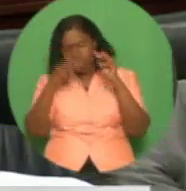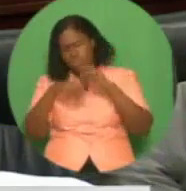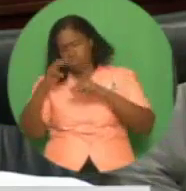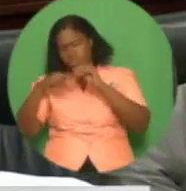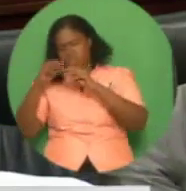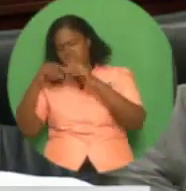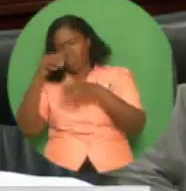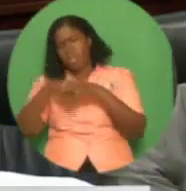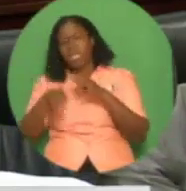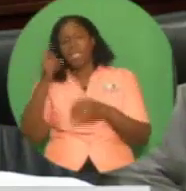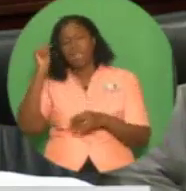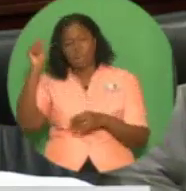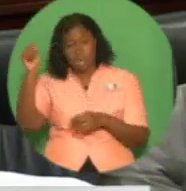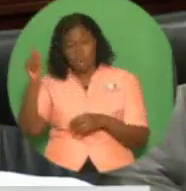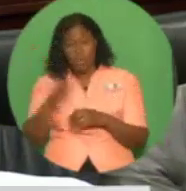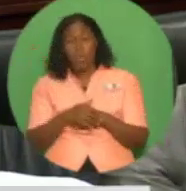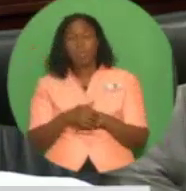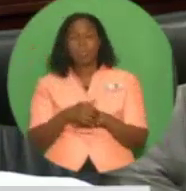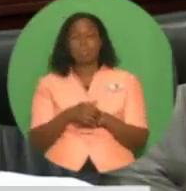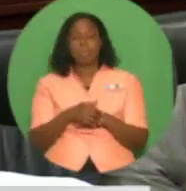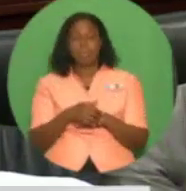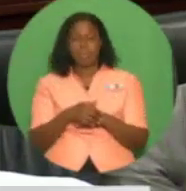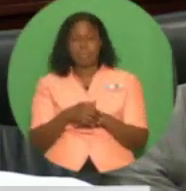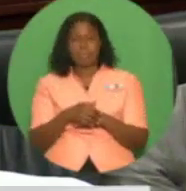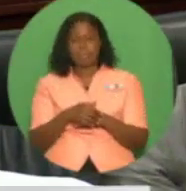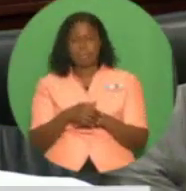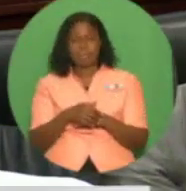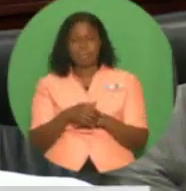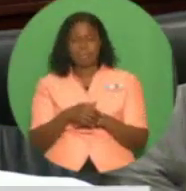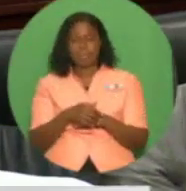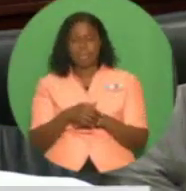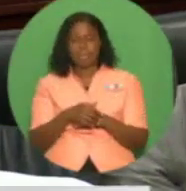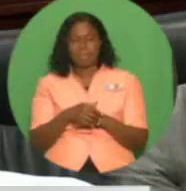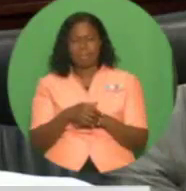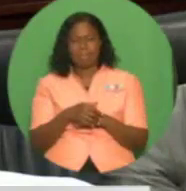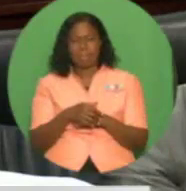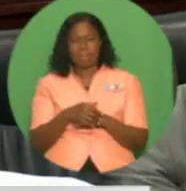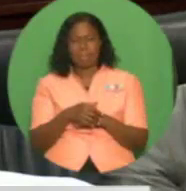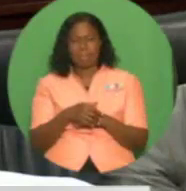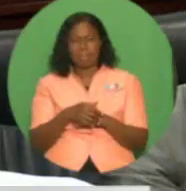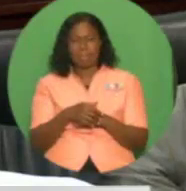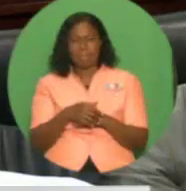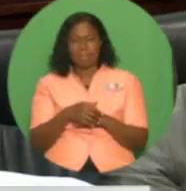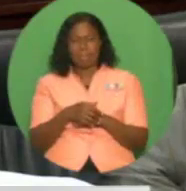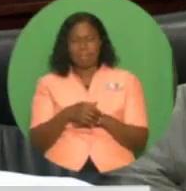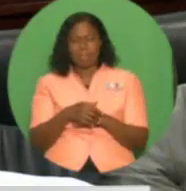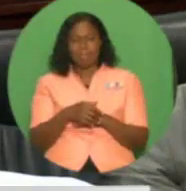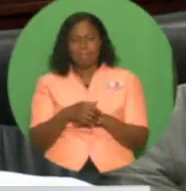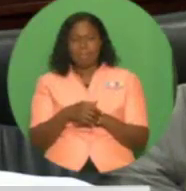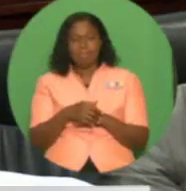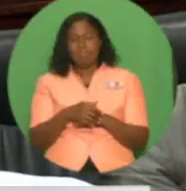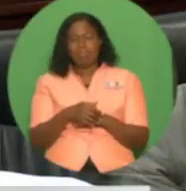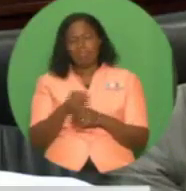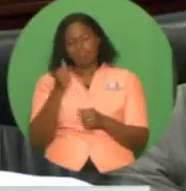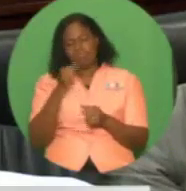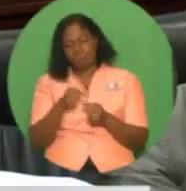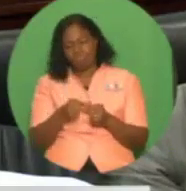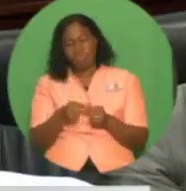in keeping with their legal obligations under the sixth schedule of the THA Act 40 of 1996.